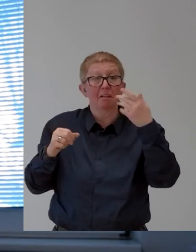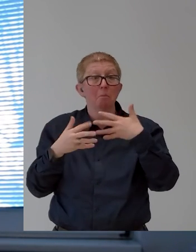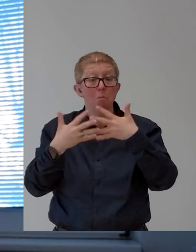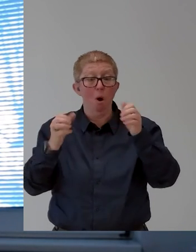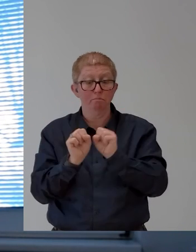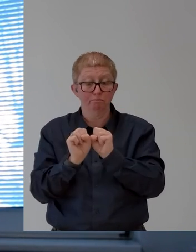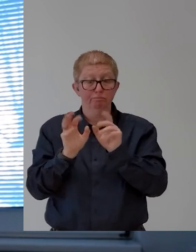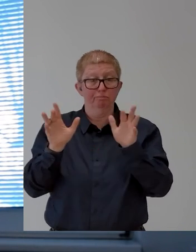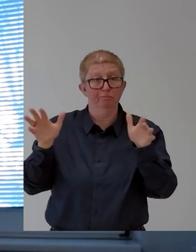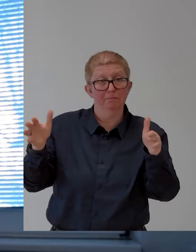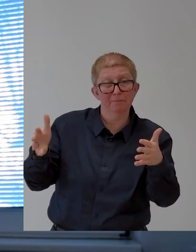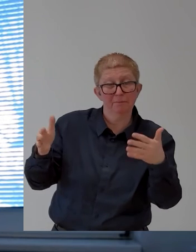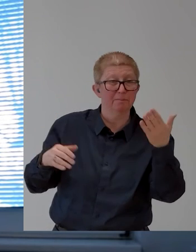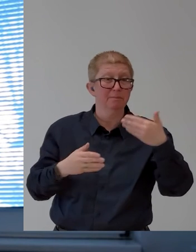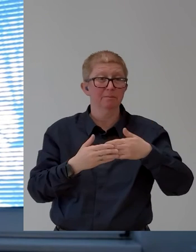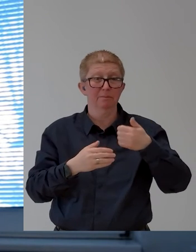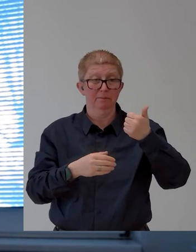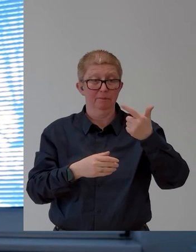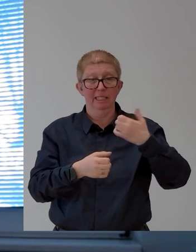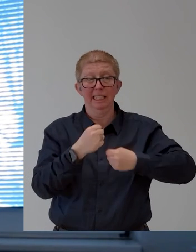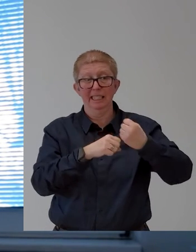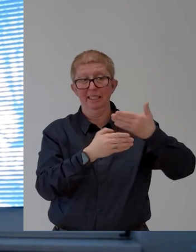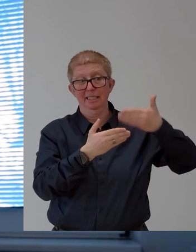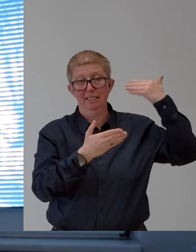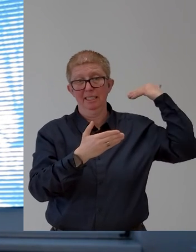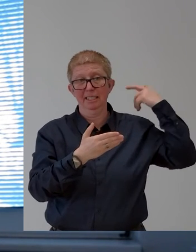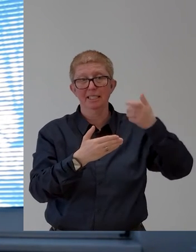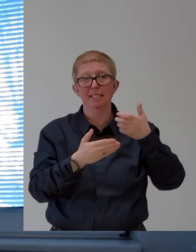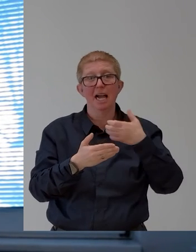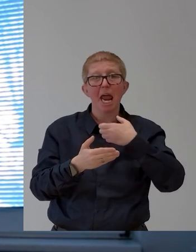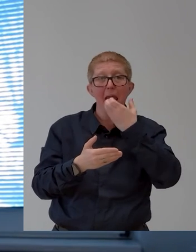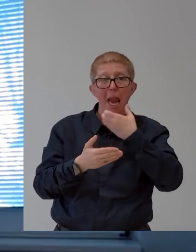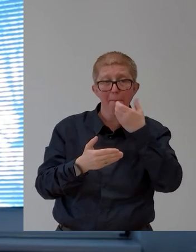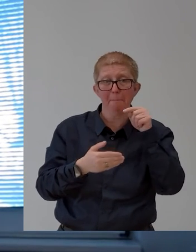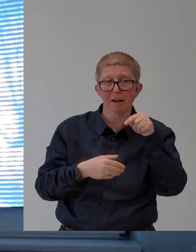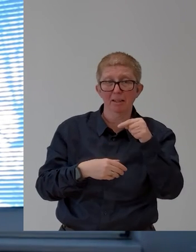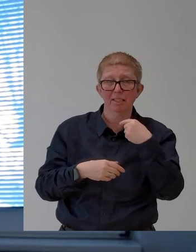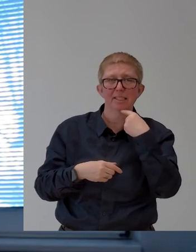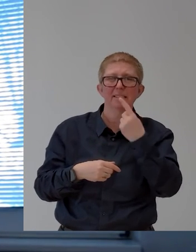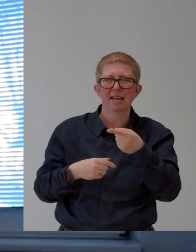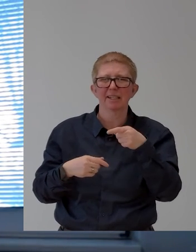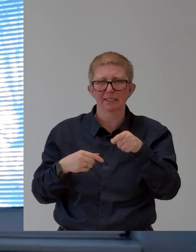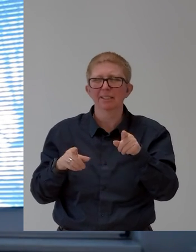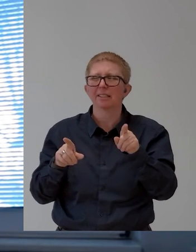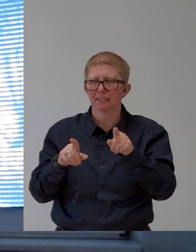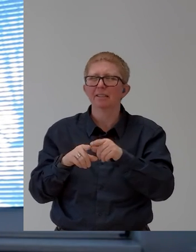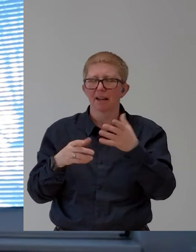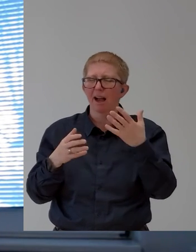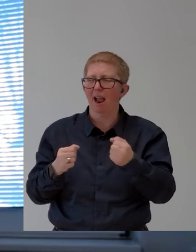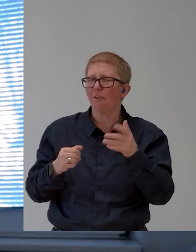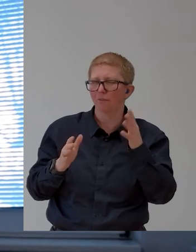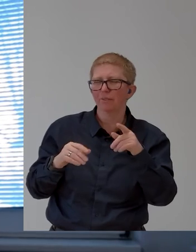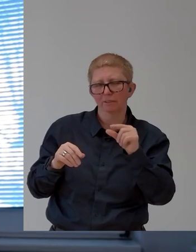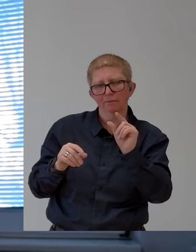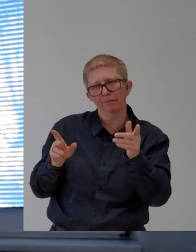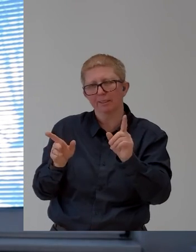actually they've done a bit of work where they also include this ability in recognizing, for example, the movement in the Apple